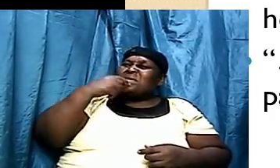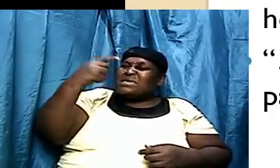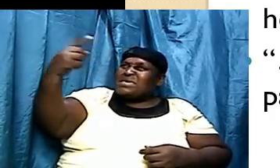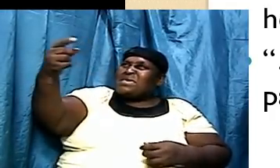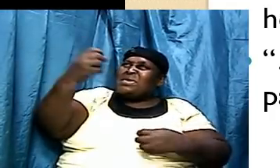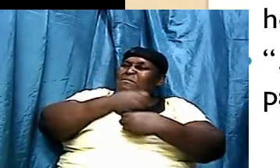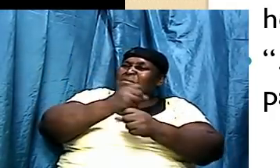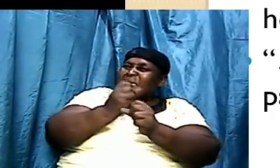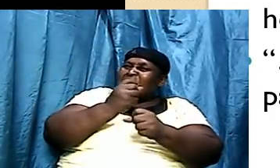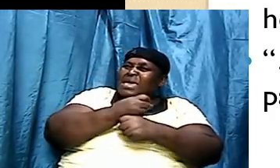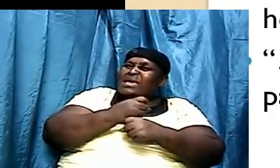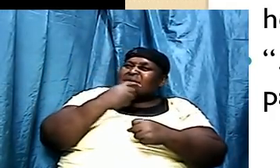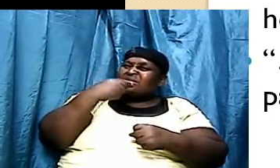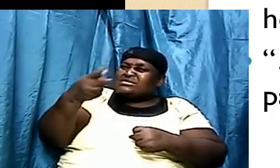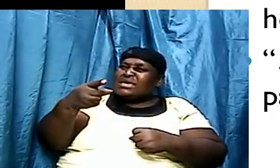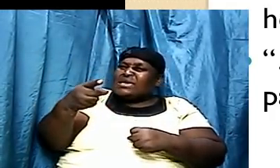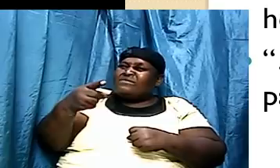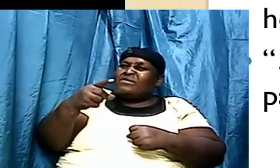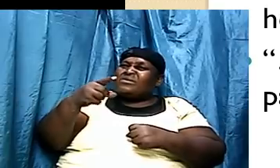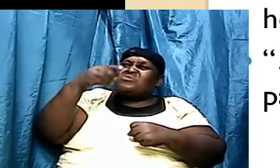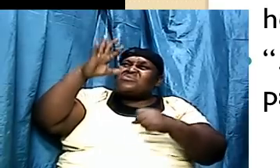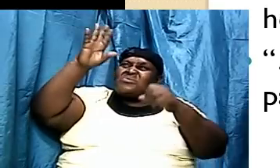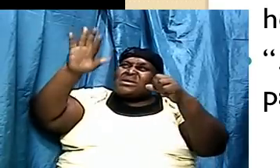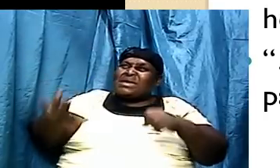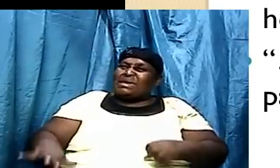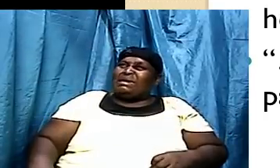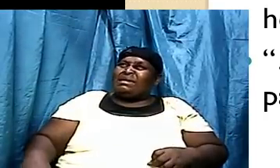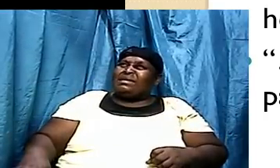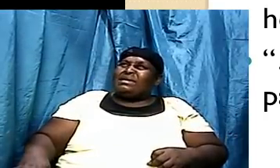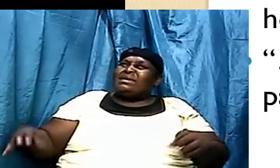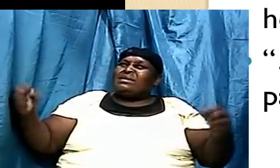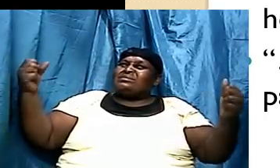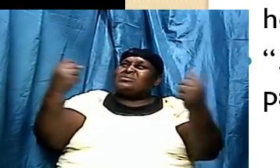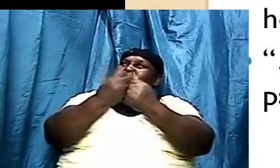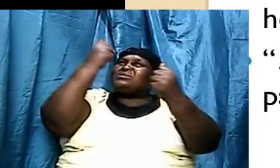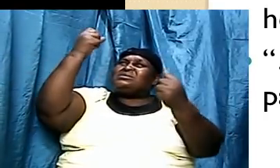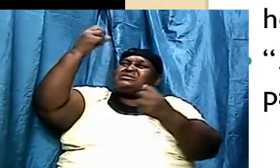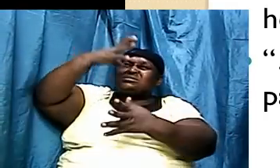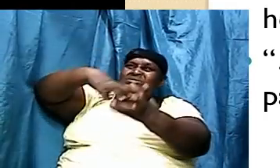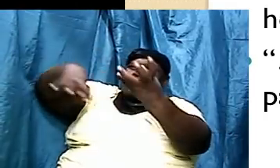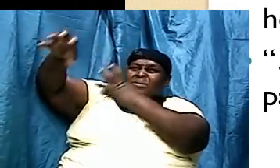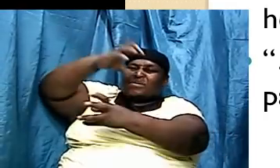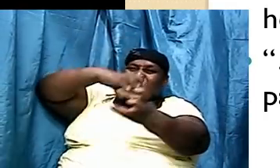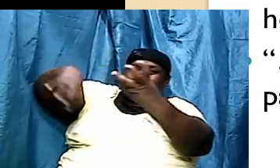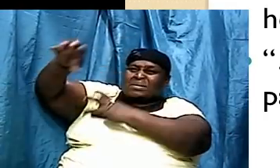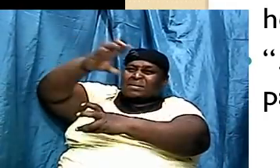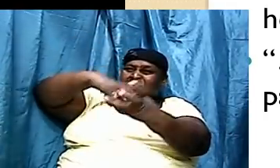rain and a path for the thunderstorm the man had meteorology path